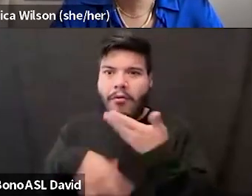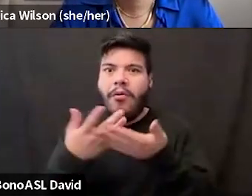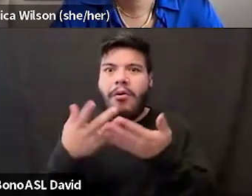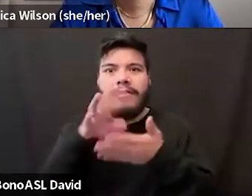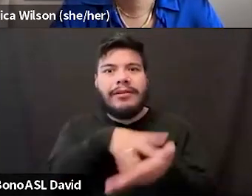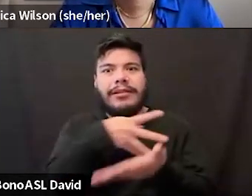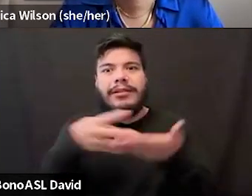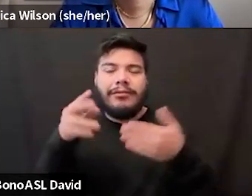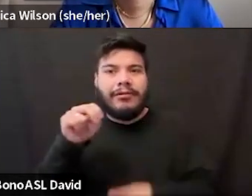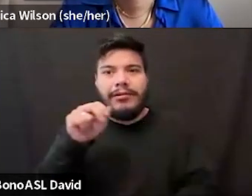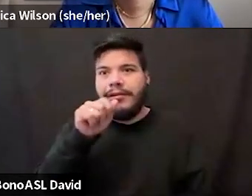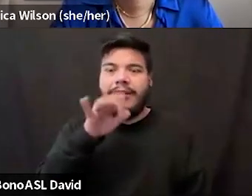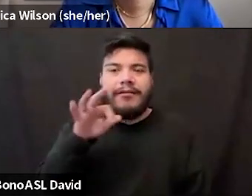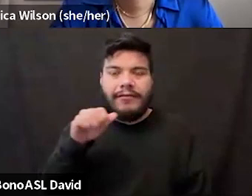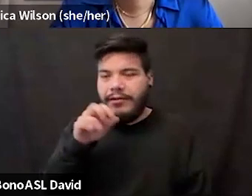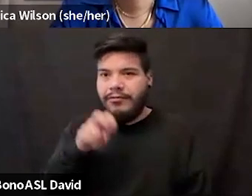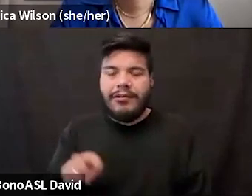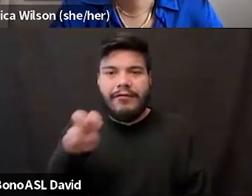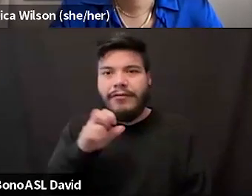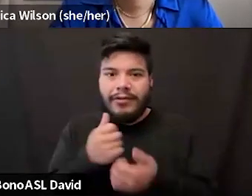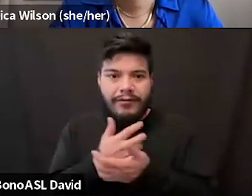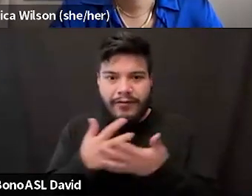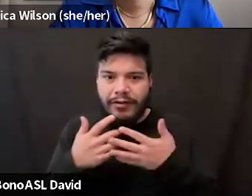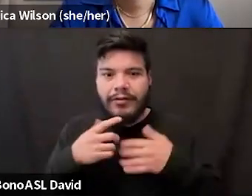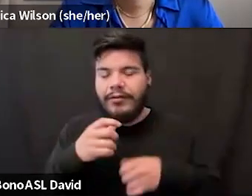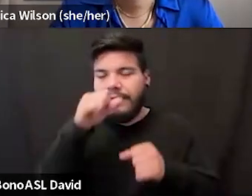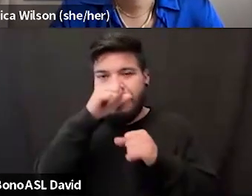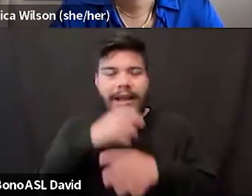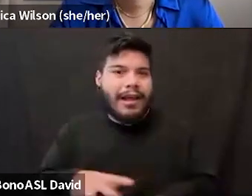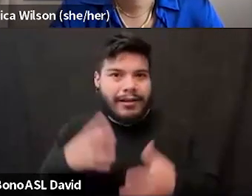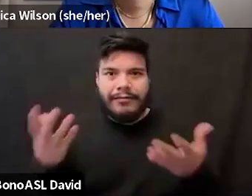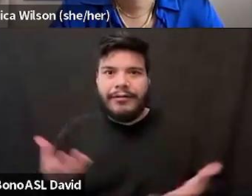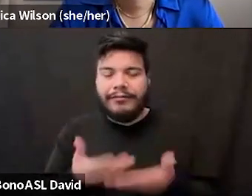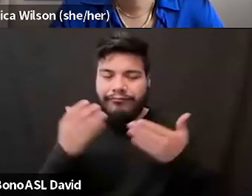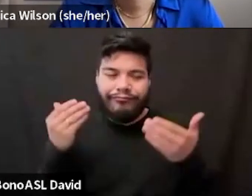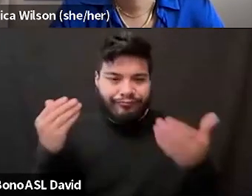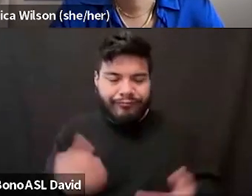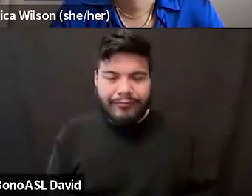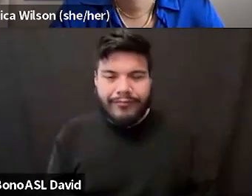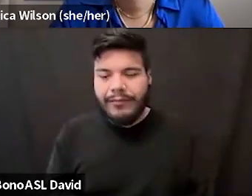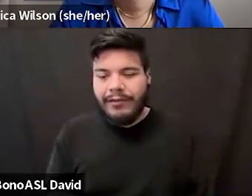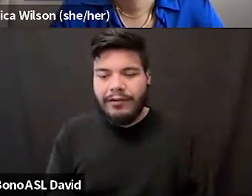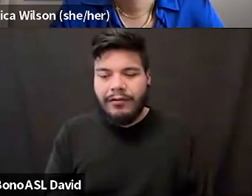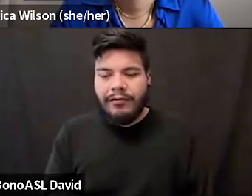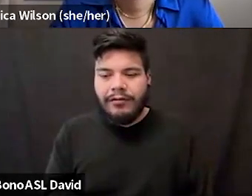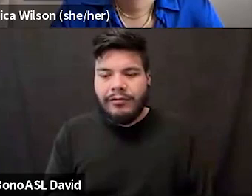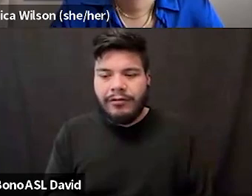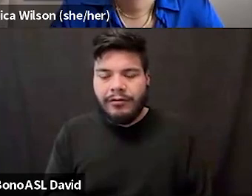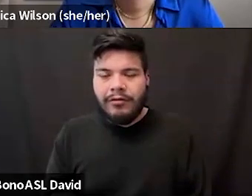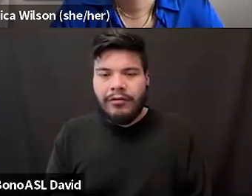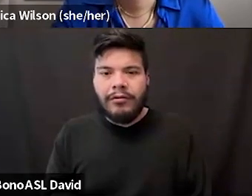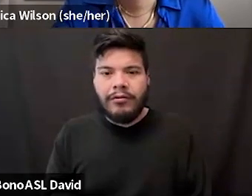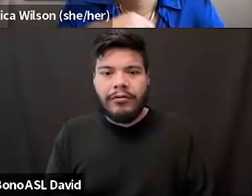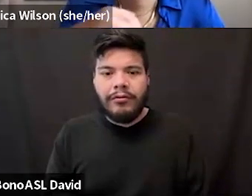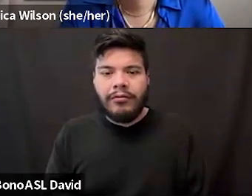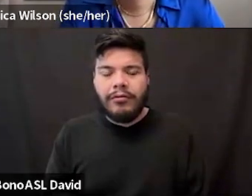NAFA travel and stuff was difficult. And so we feel so blessed that we finally got here. So let's get into it. Jessica, let's start with a little bit. Well,